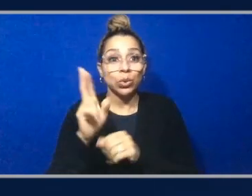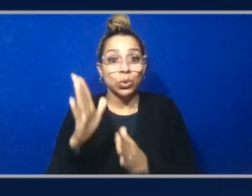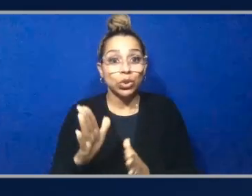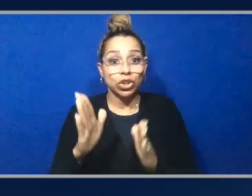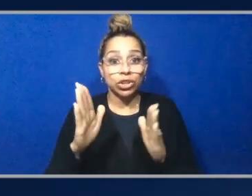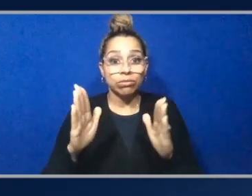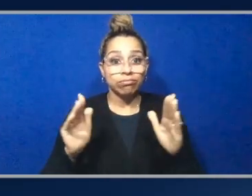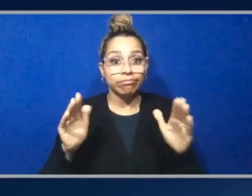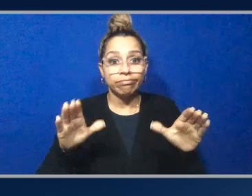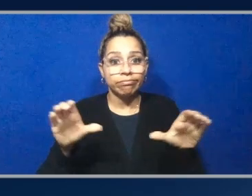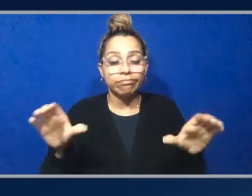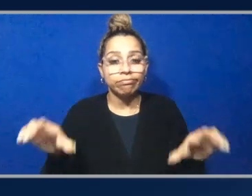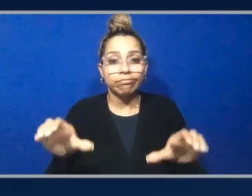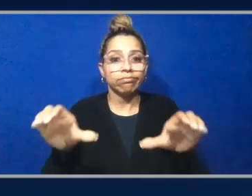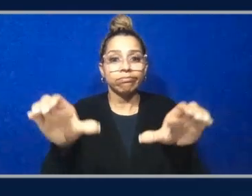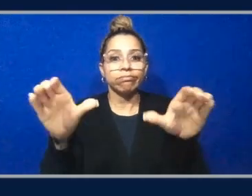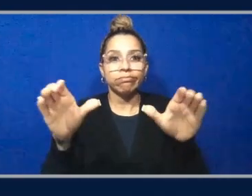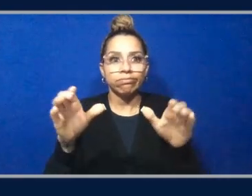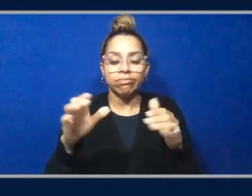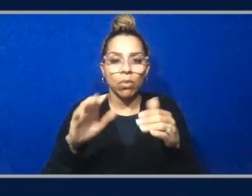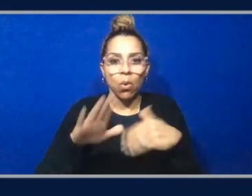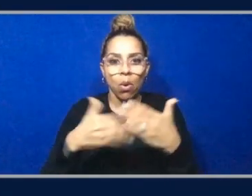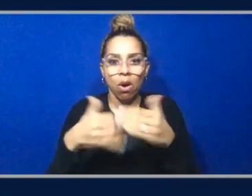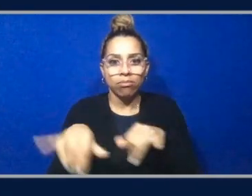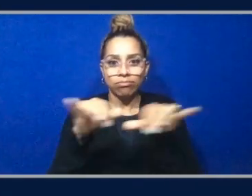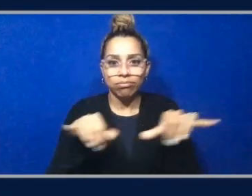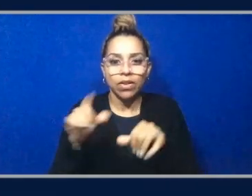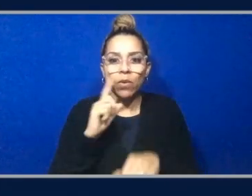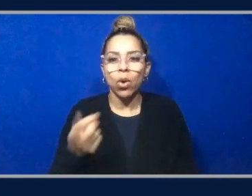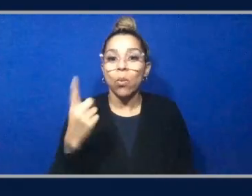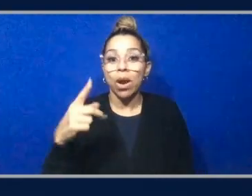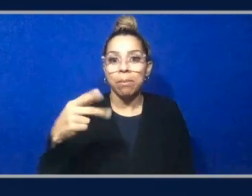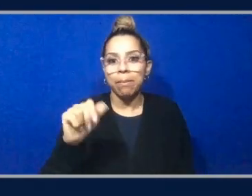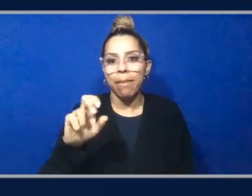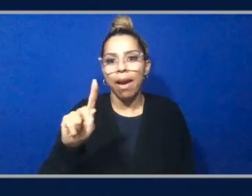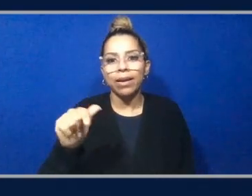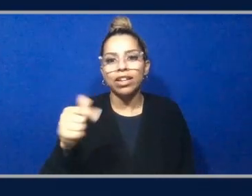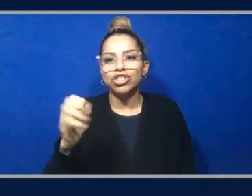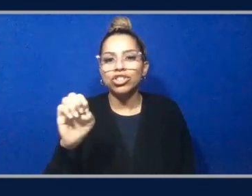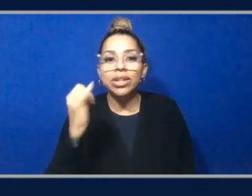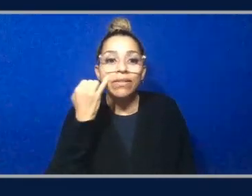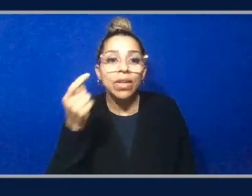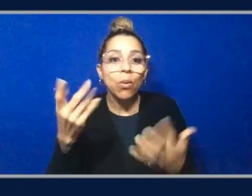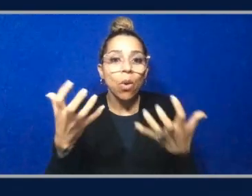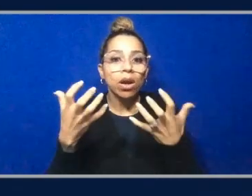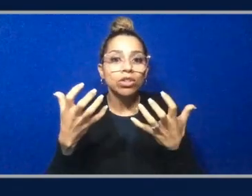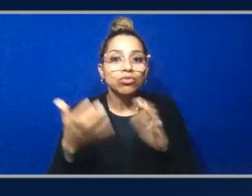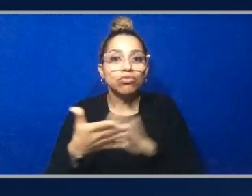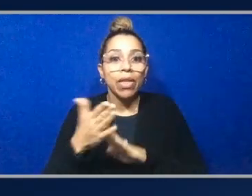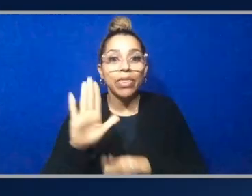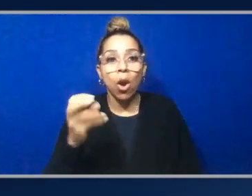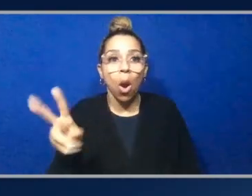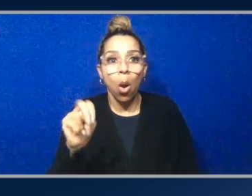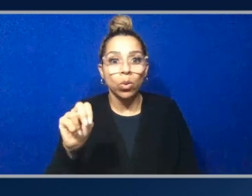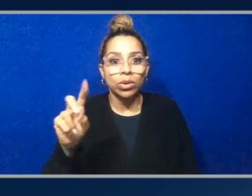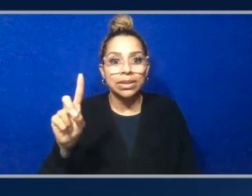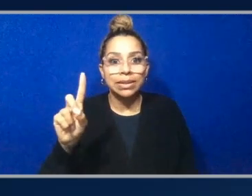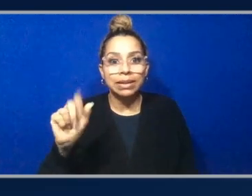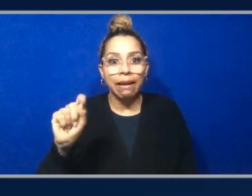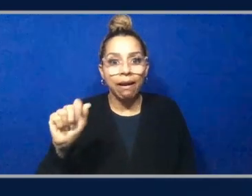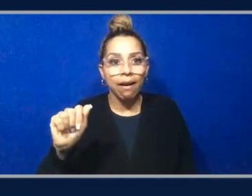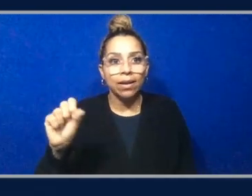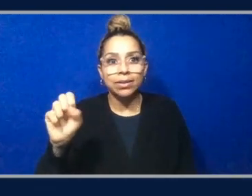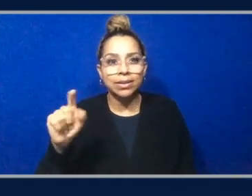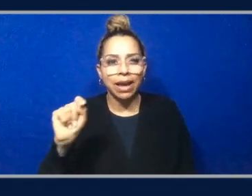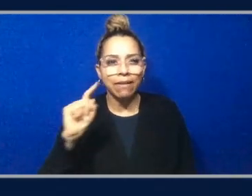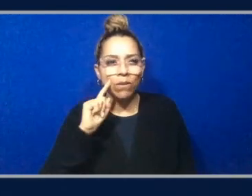own Damon sets with privilege pods, all that works on EKS auto. And it, it just sort of works out of the box as you, if you, uh, if you're not used